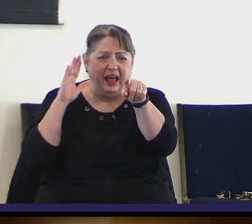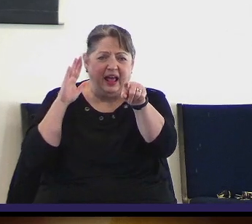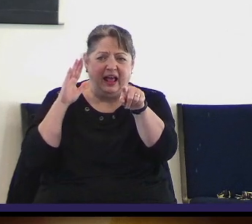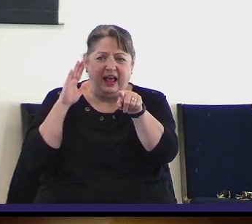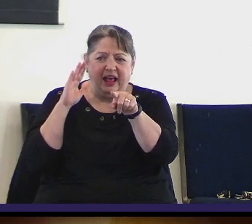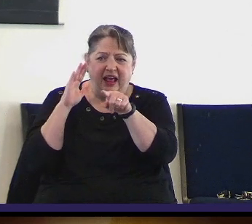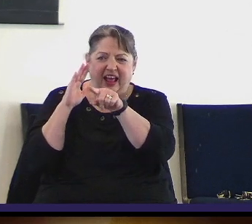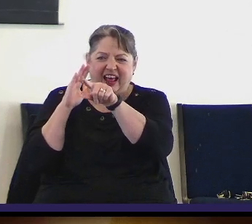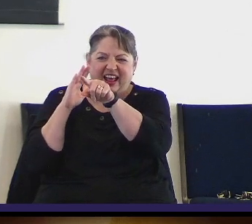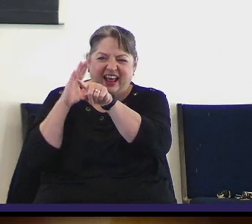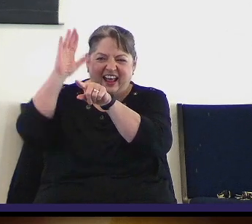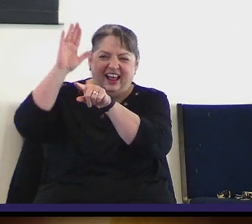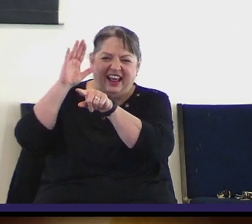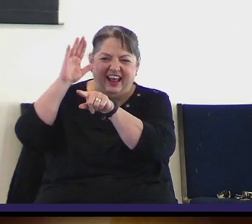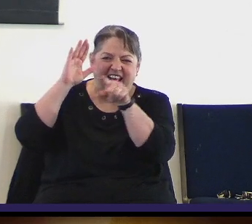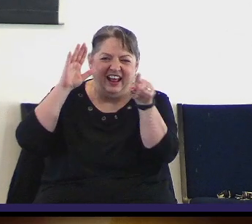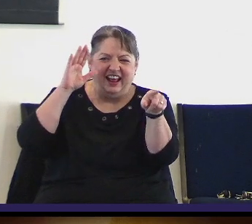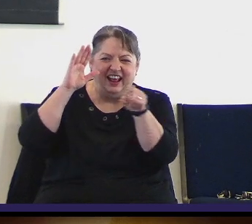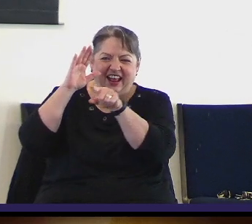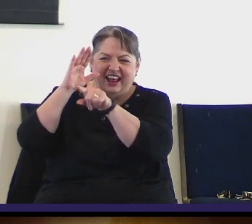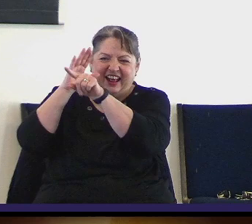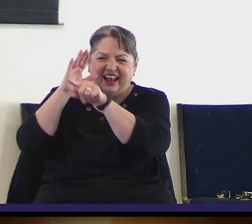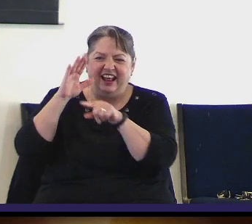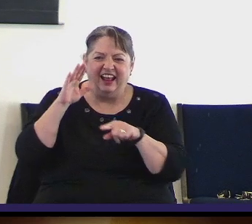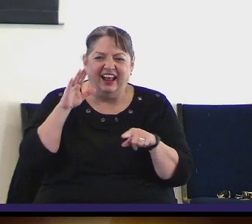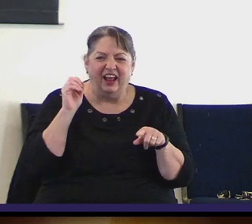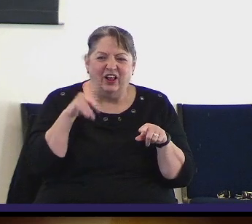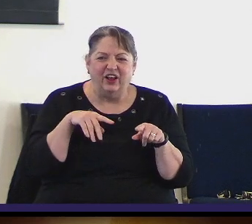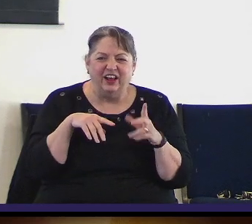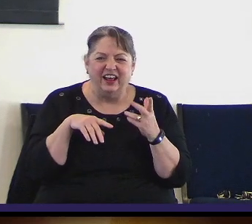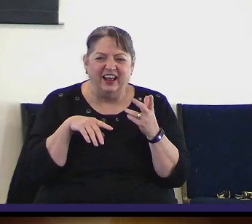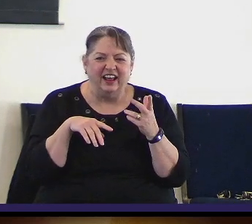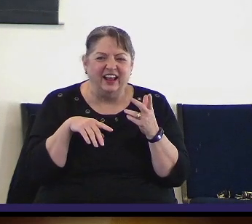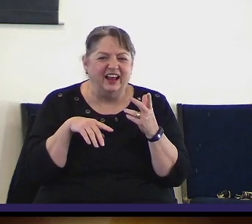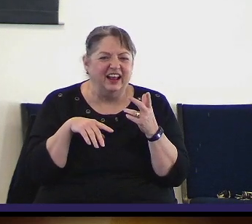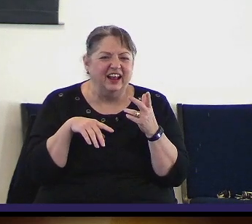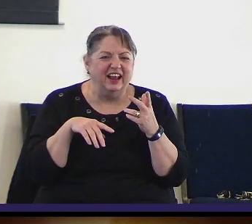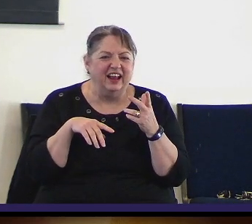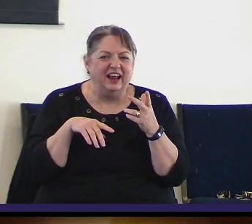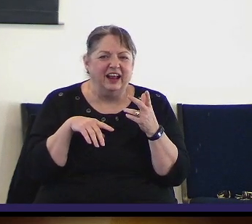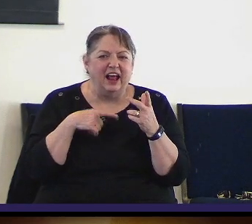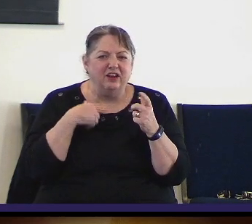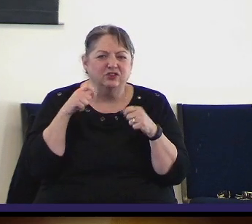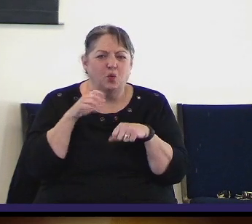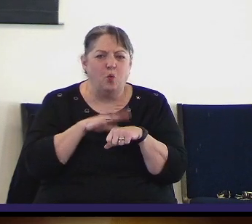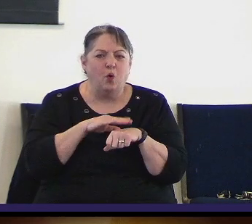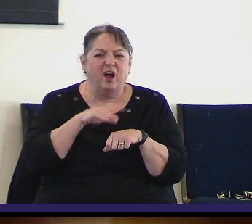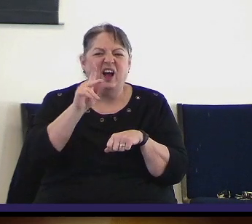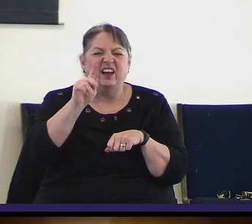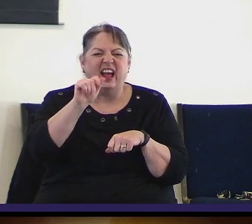Brother Caleb, can you do me a favor? Sorry about, I should have warned you first. But